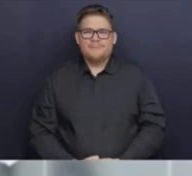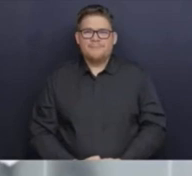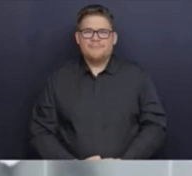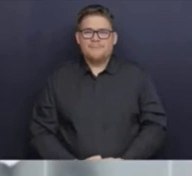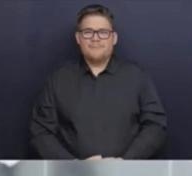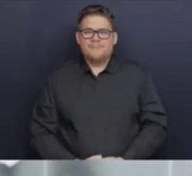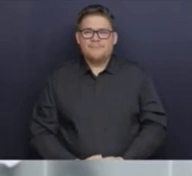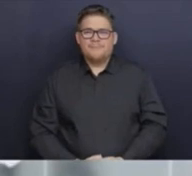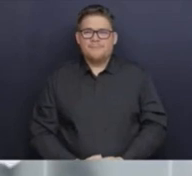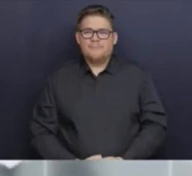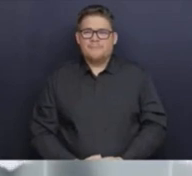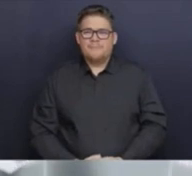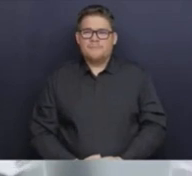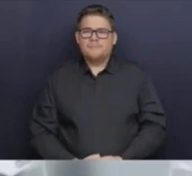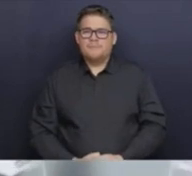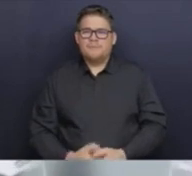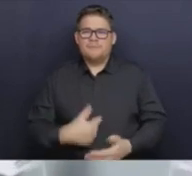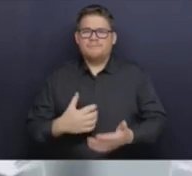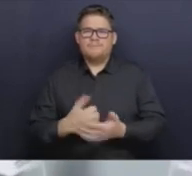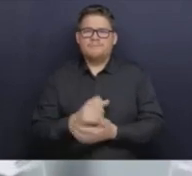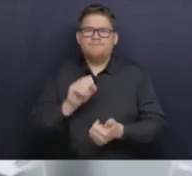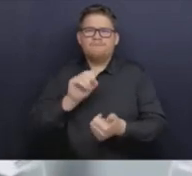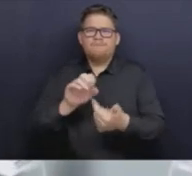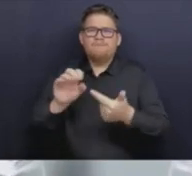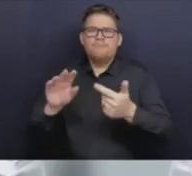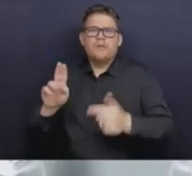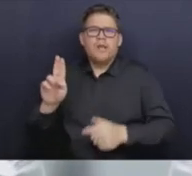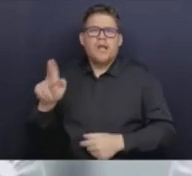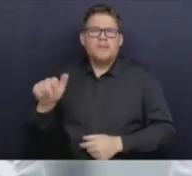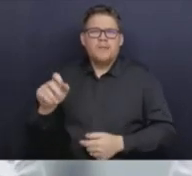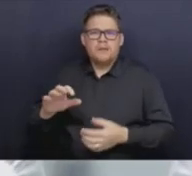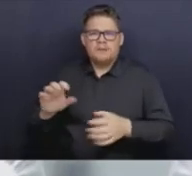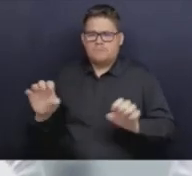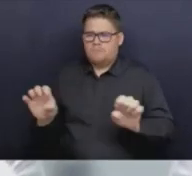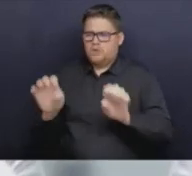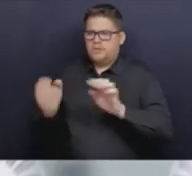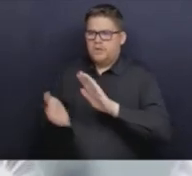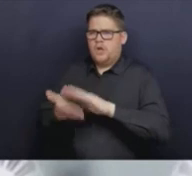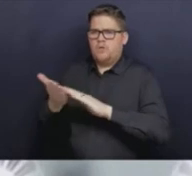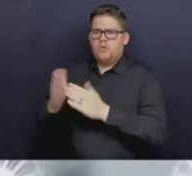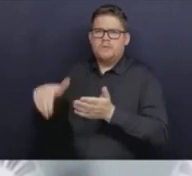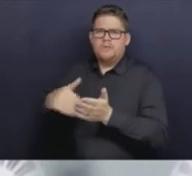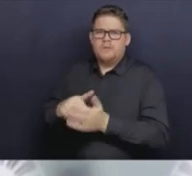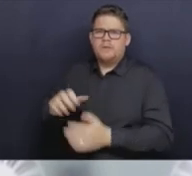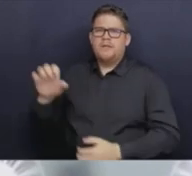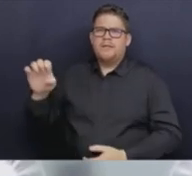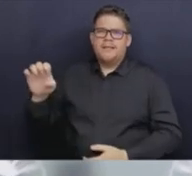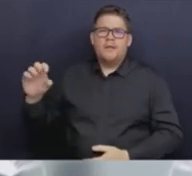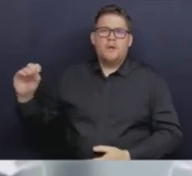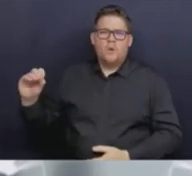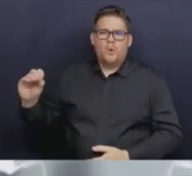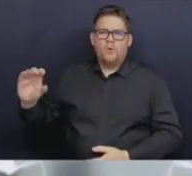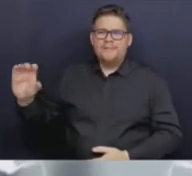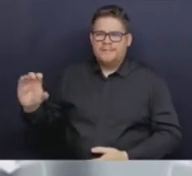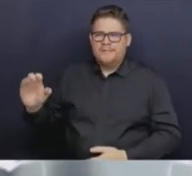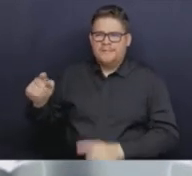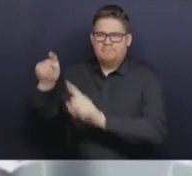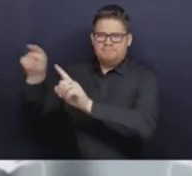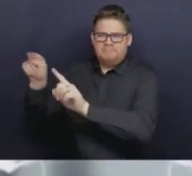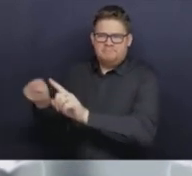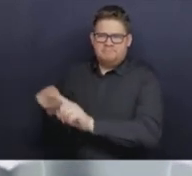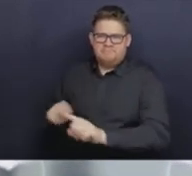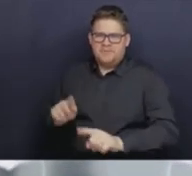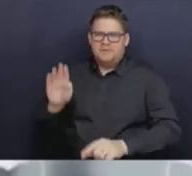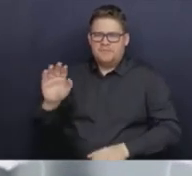the emergency operations centers around the province and the challenges we're facing in acute care